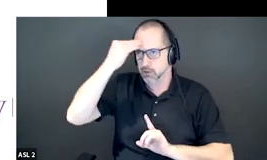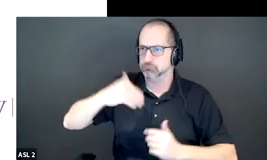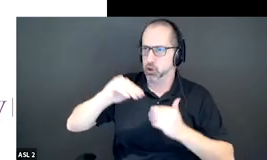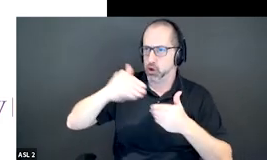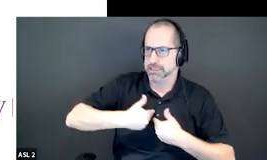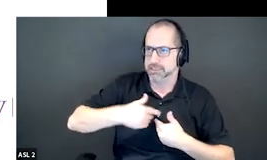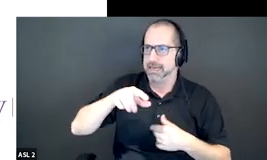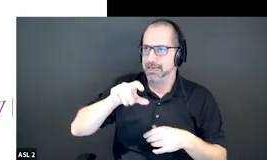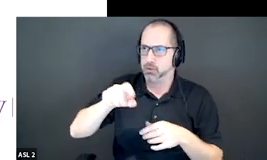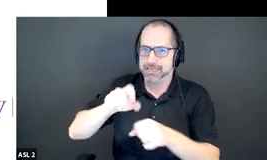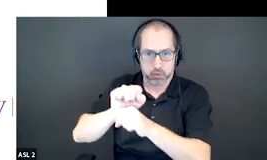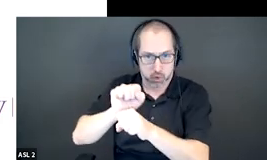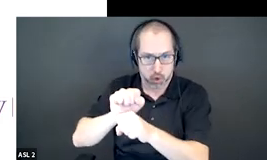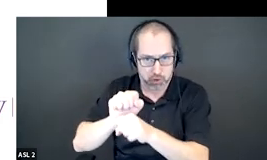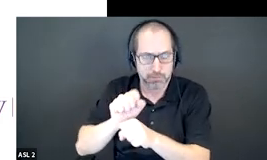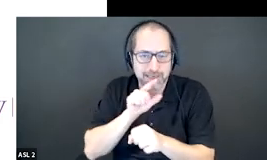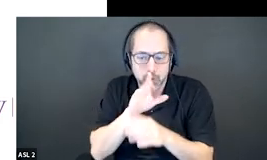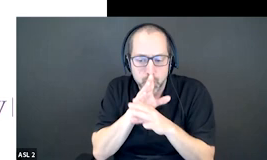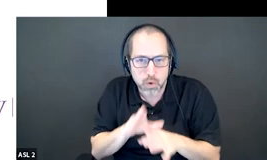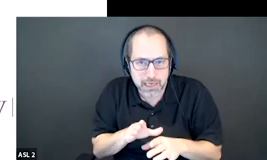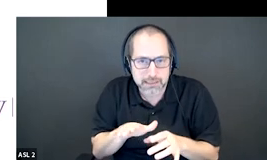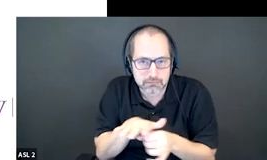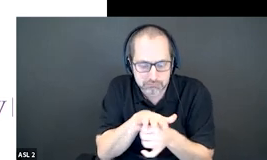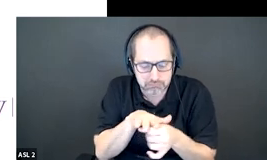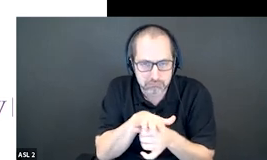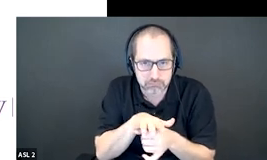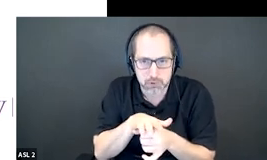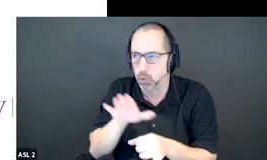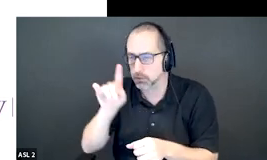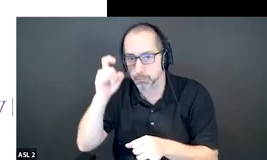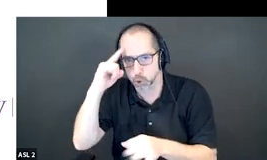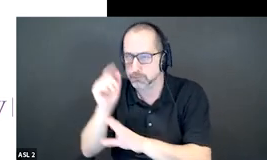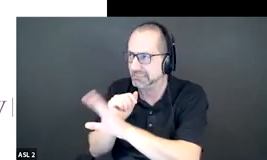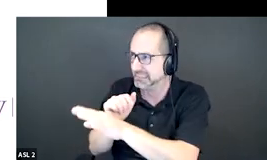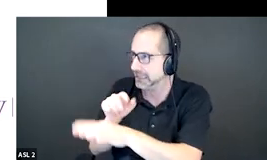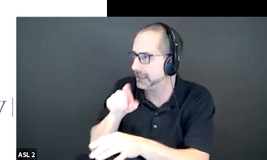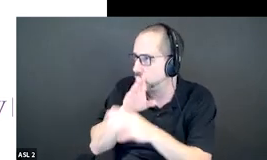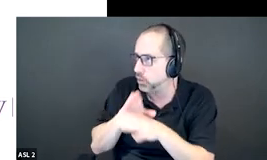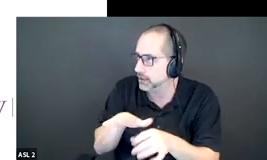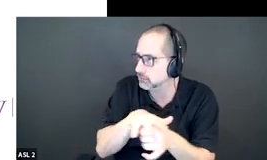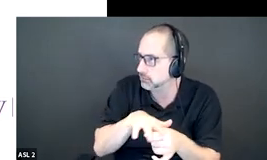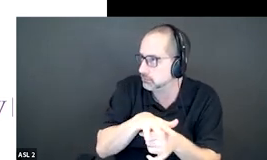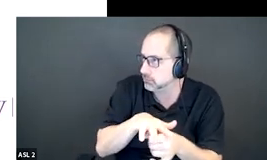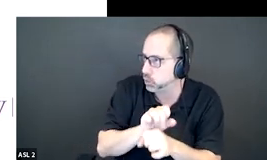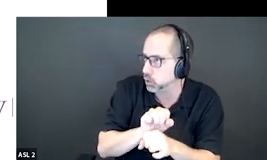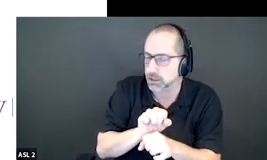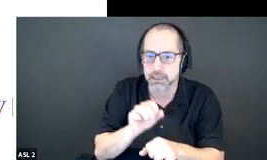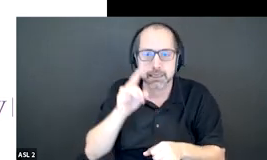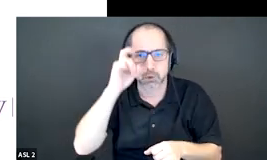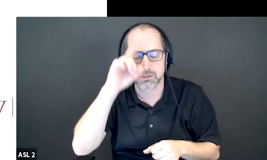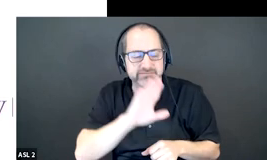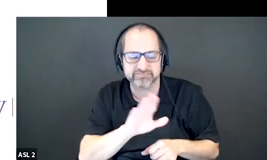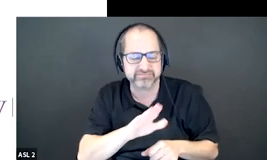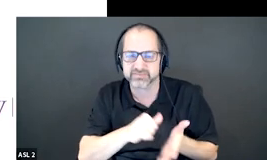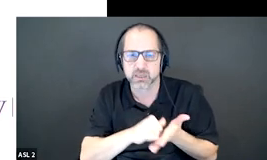quiet spot and then they go to their employer and then they say i need a quiet spot but the employer says it's not possible we don't